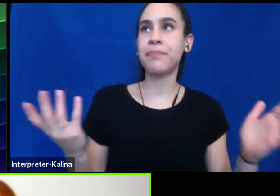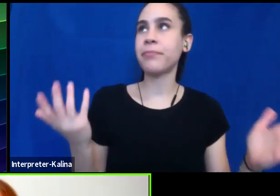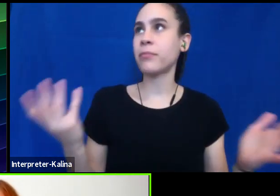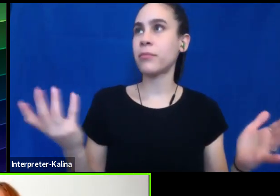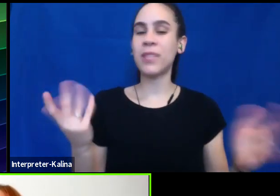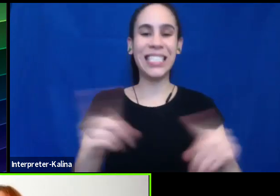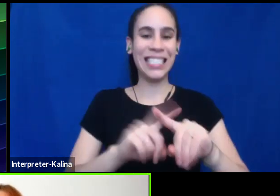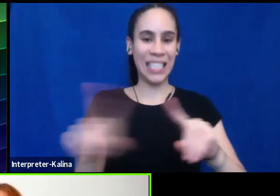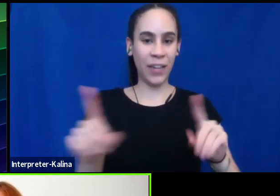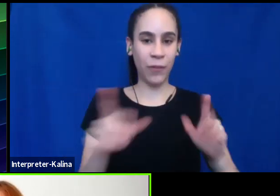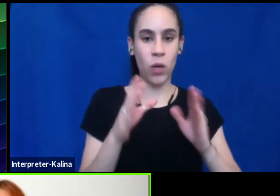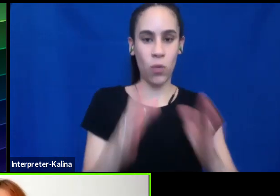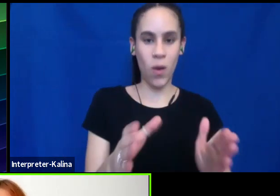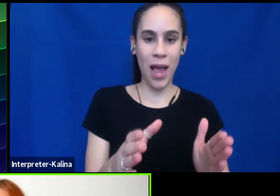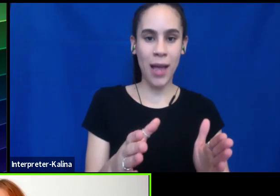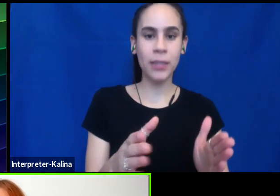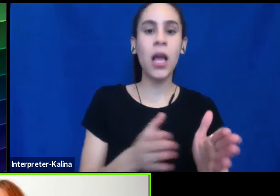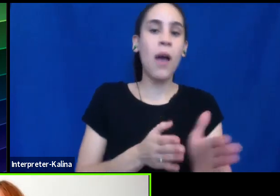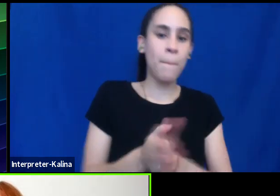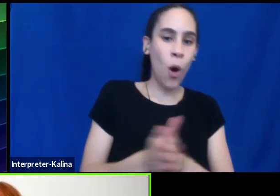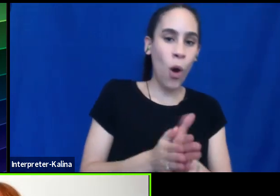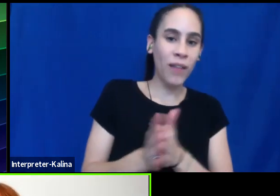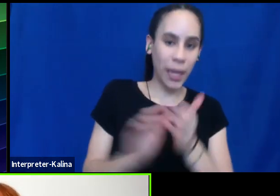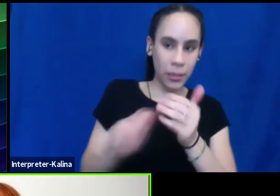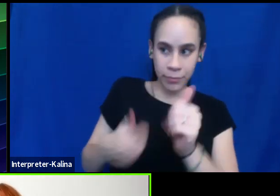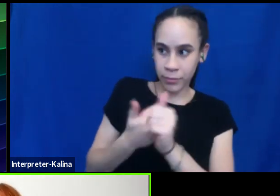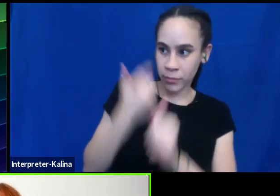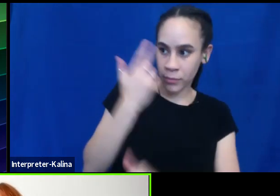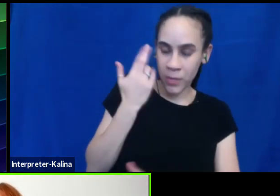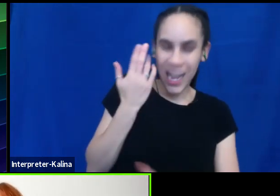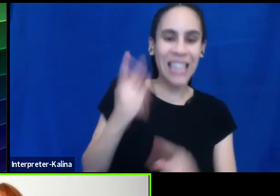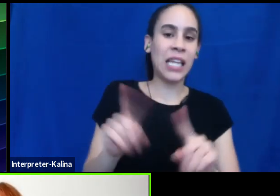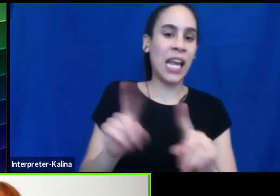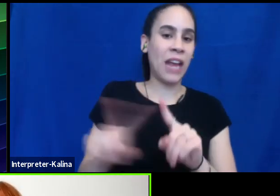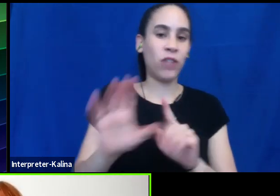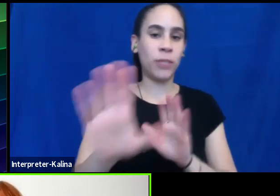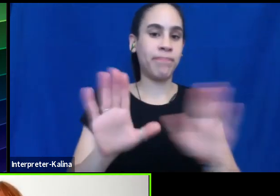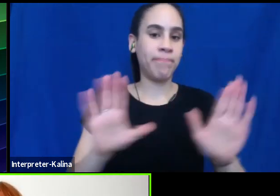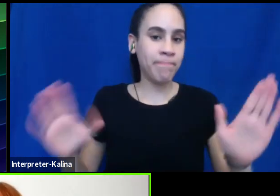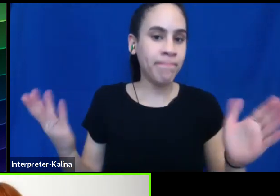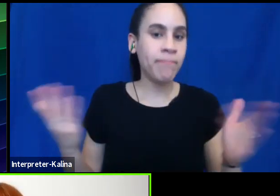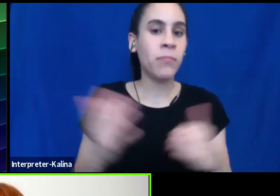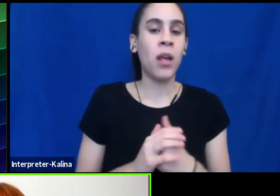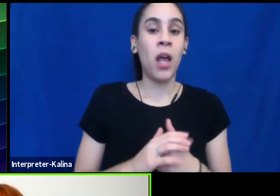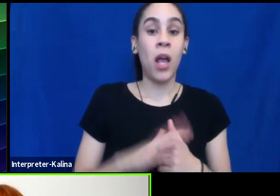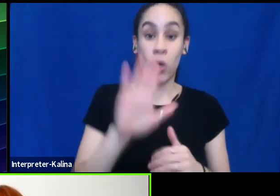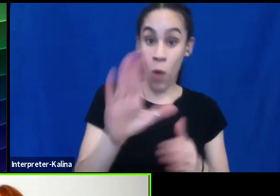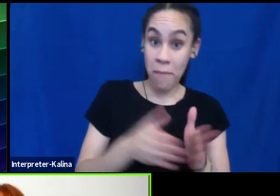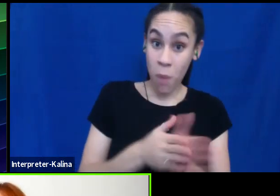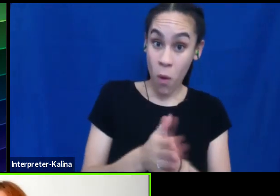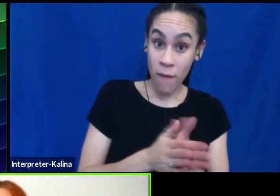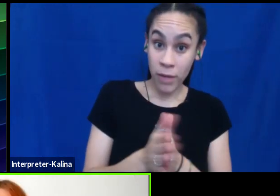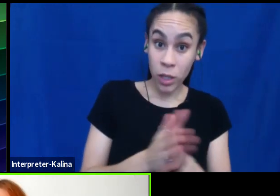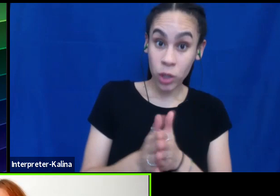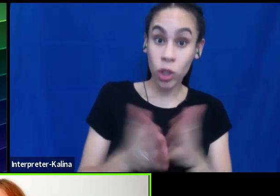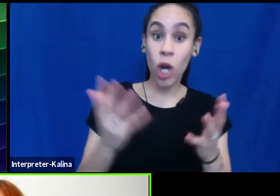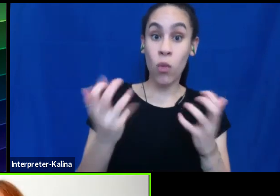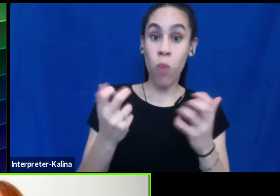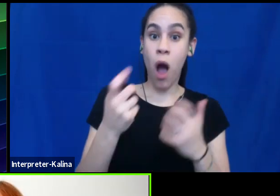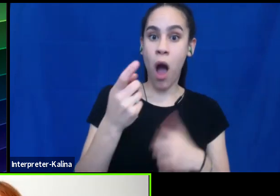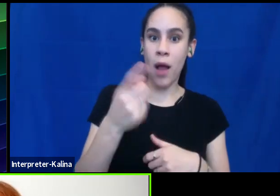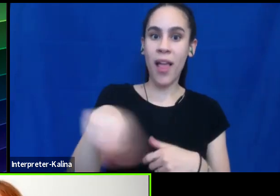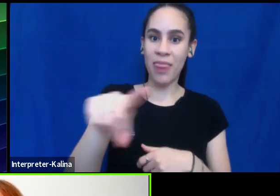in different ways, um, motivated by different things. So, so if your, your motivation is to get somebody to fundamentally